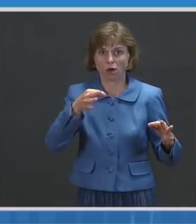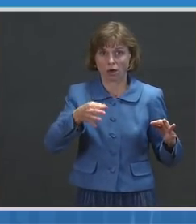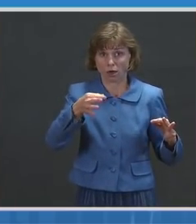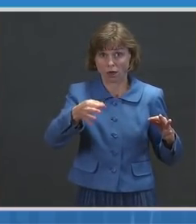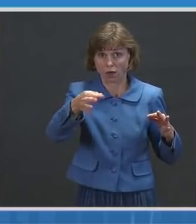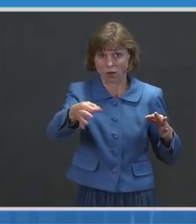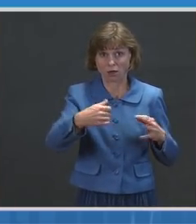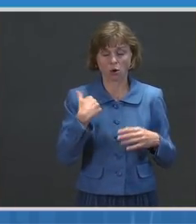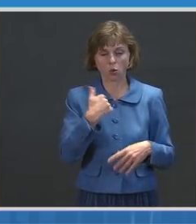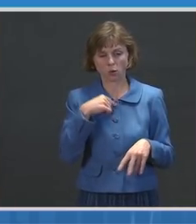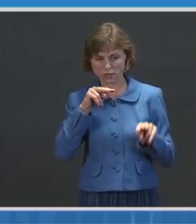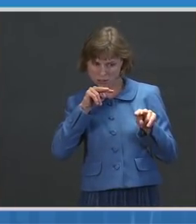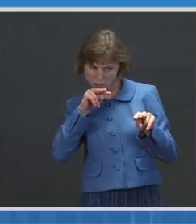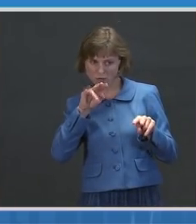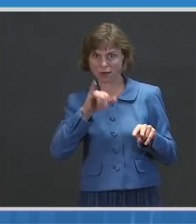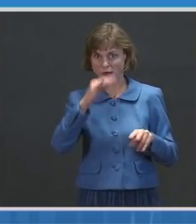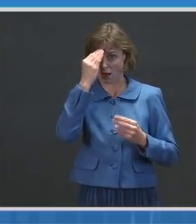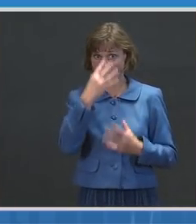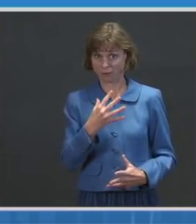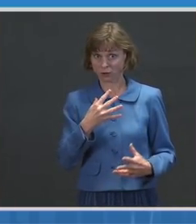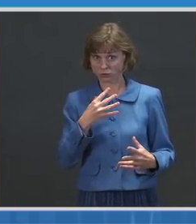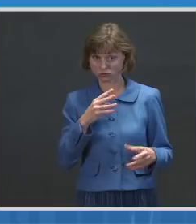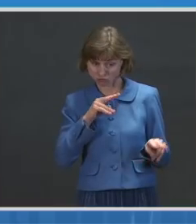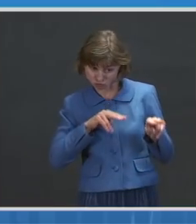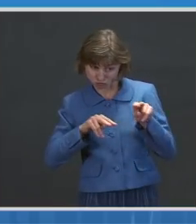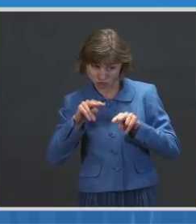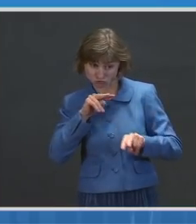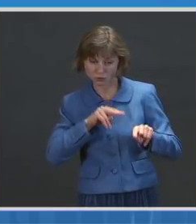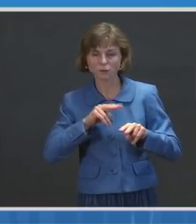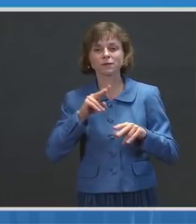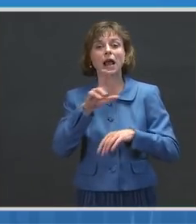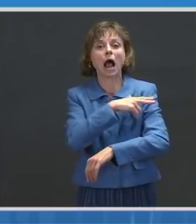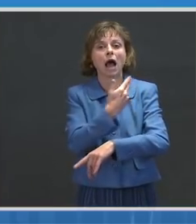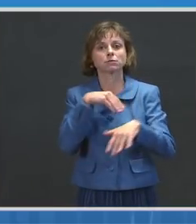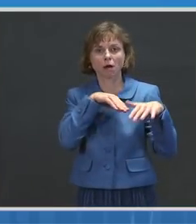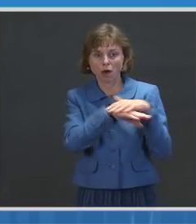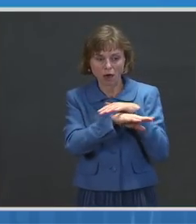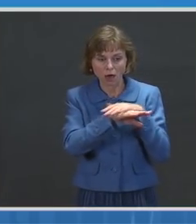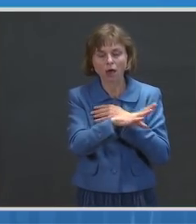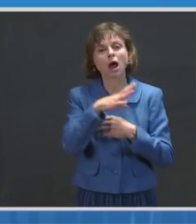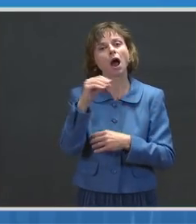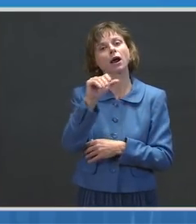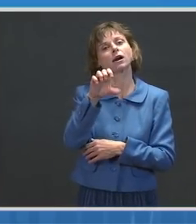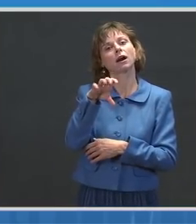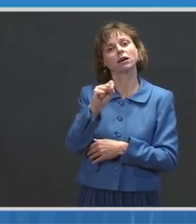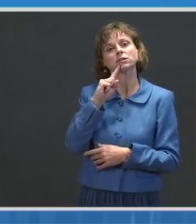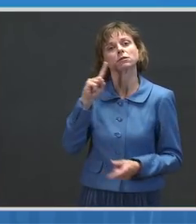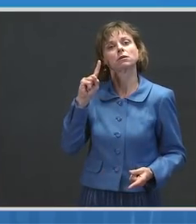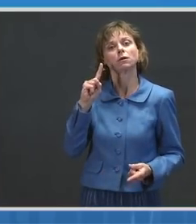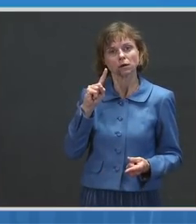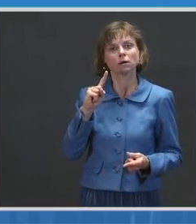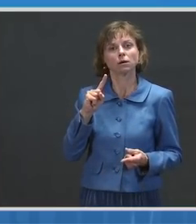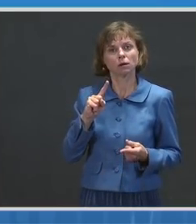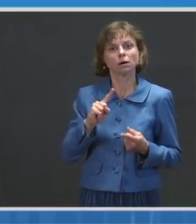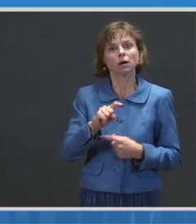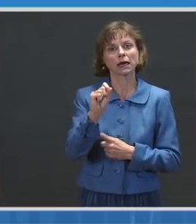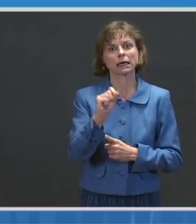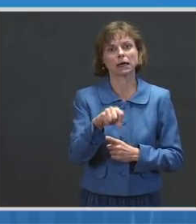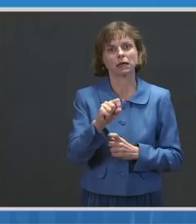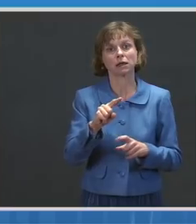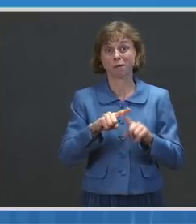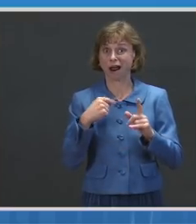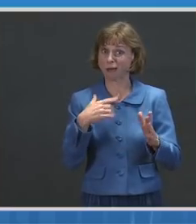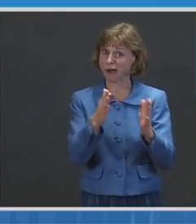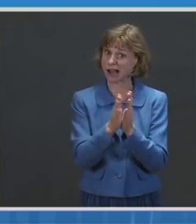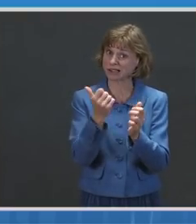data closely, and although hospital admissions and cases consistently are consistently dropping, I'm asking everyone